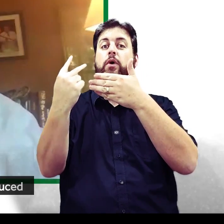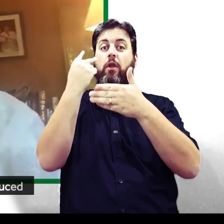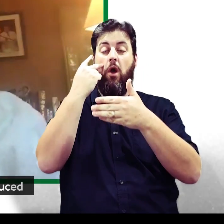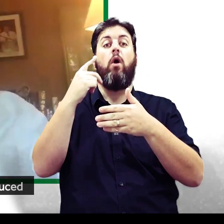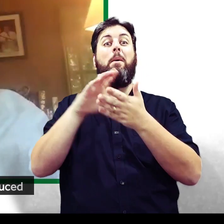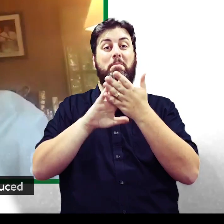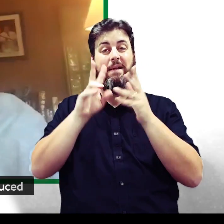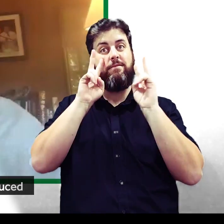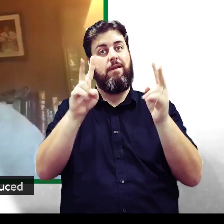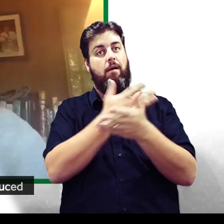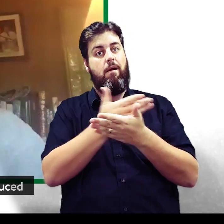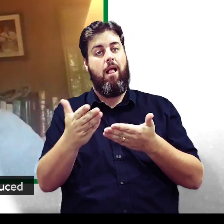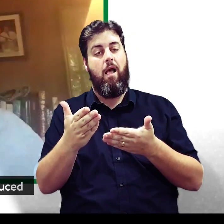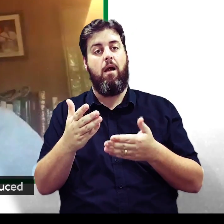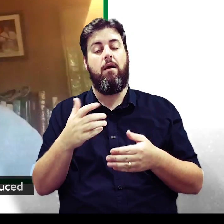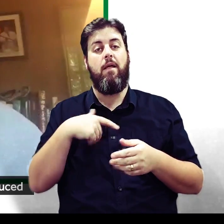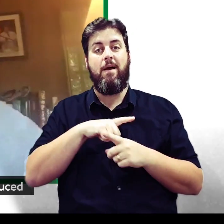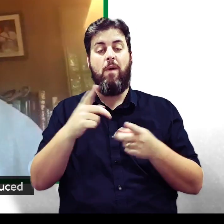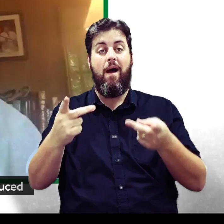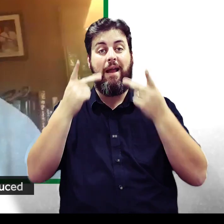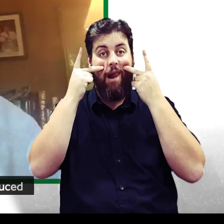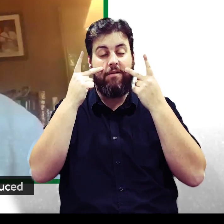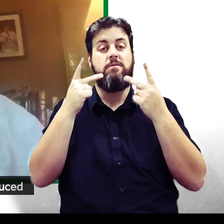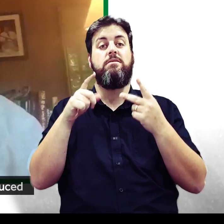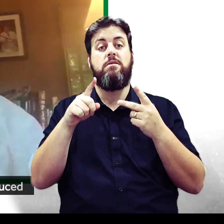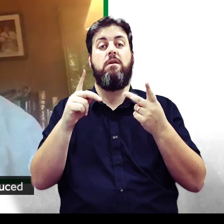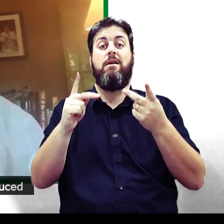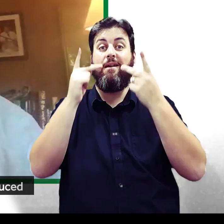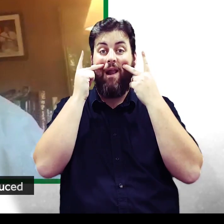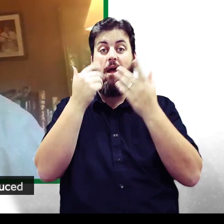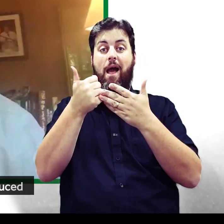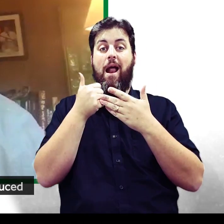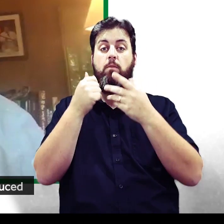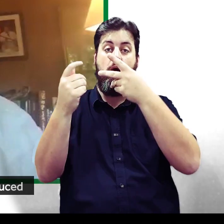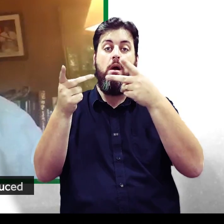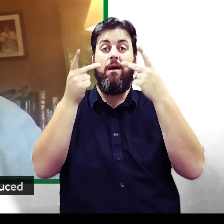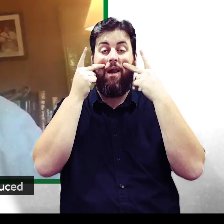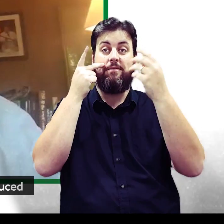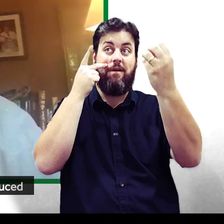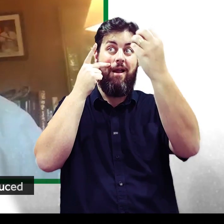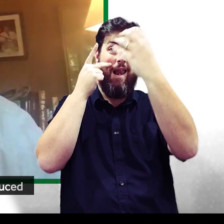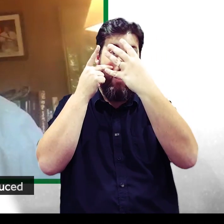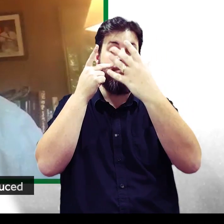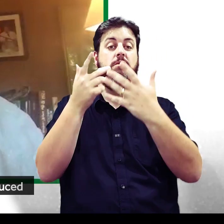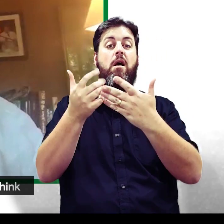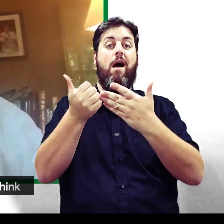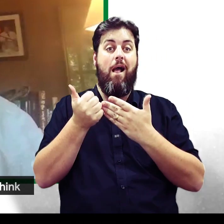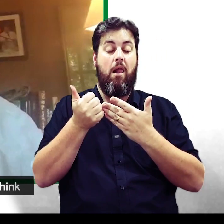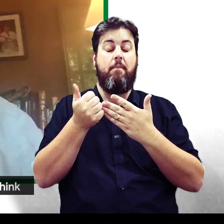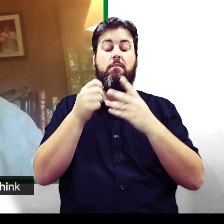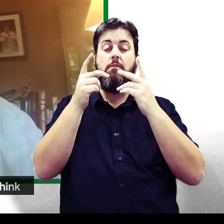what glasses do is to change how the light is magnified or reduced